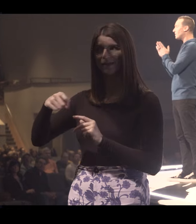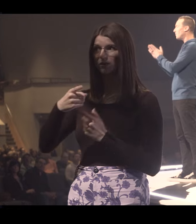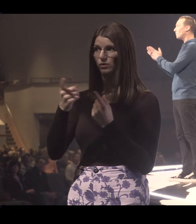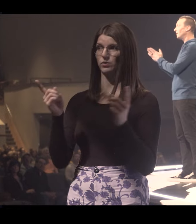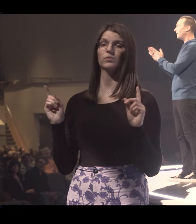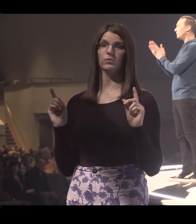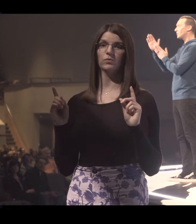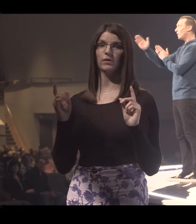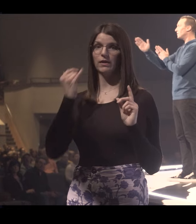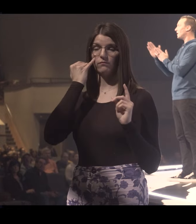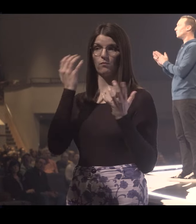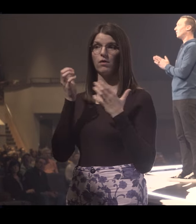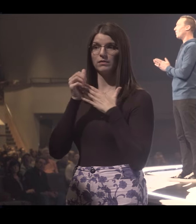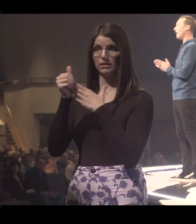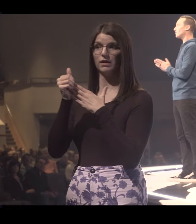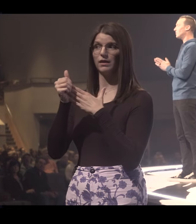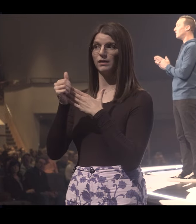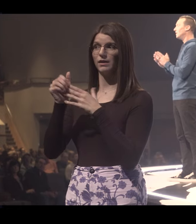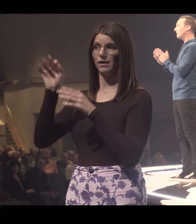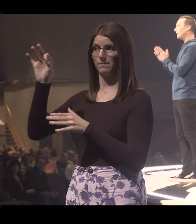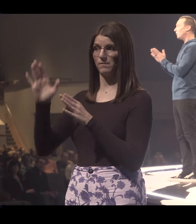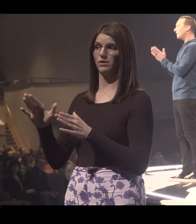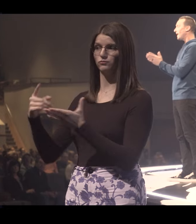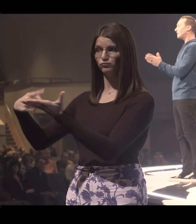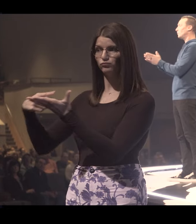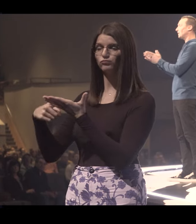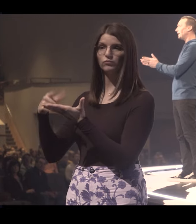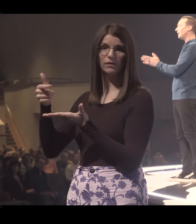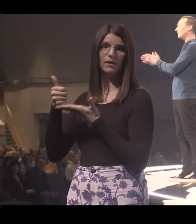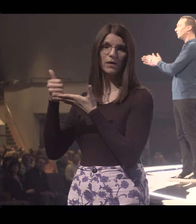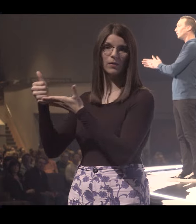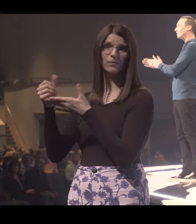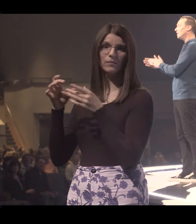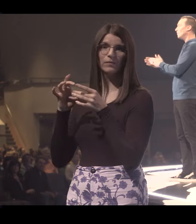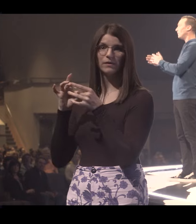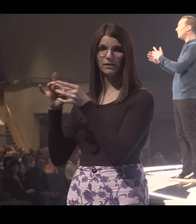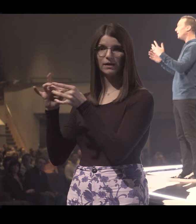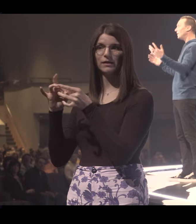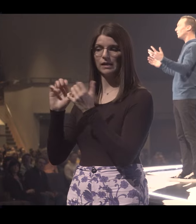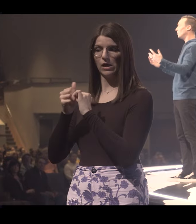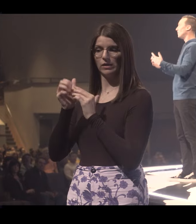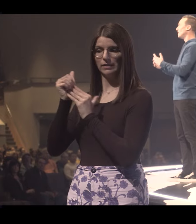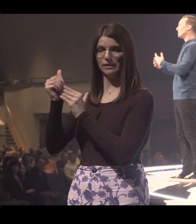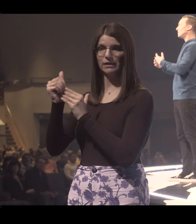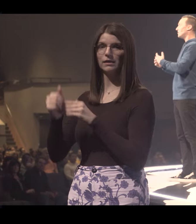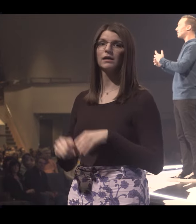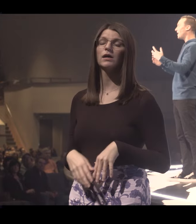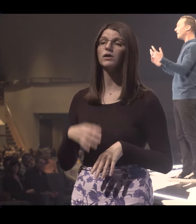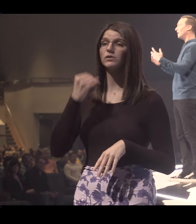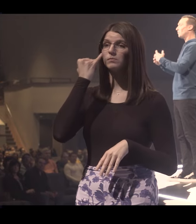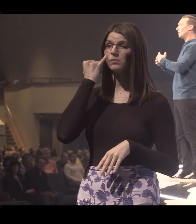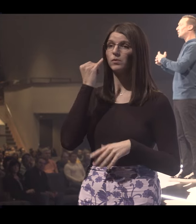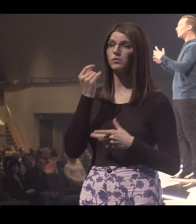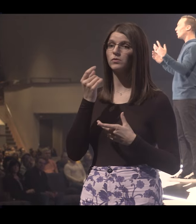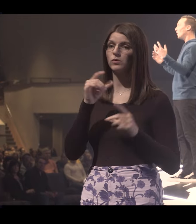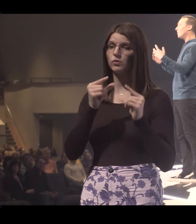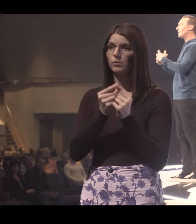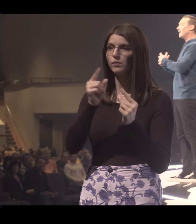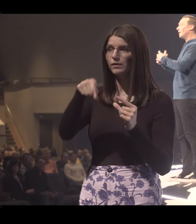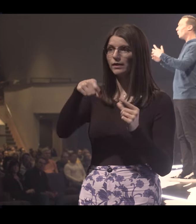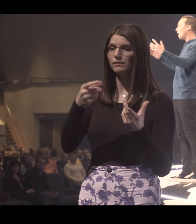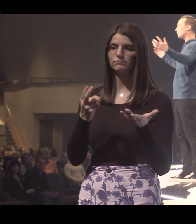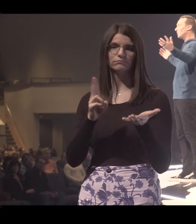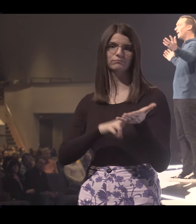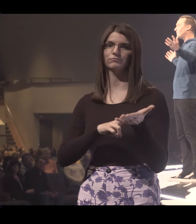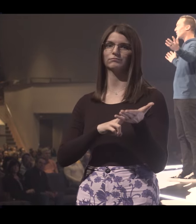you. So if you want to step up and lead, you just go out and talk to one of our pastors. They'll get you connected with leading a group. But if you need a group, just sign up,